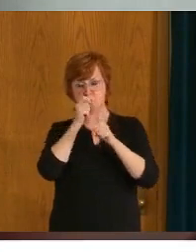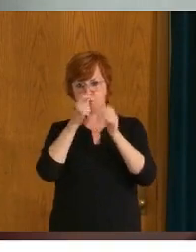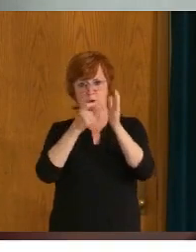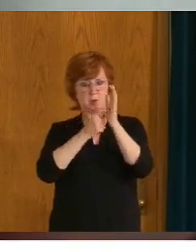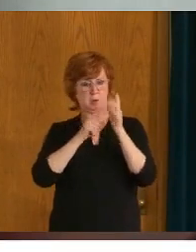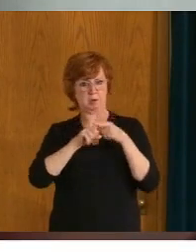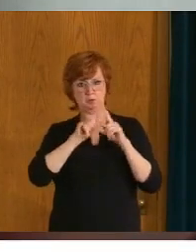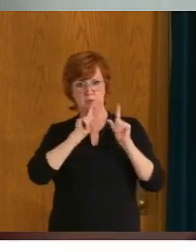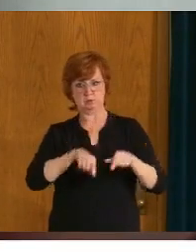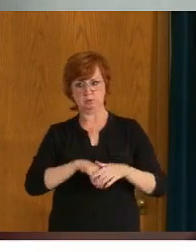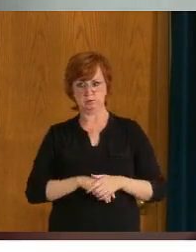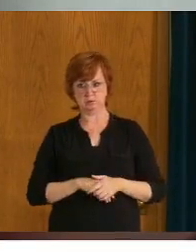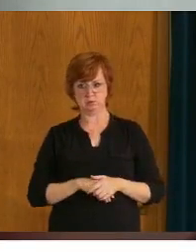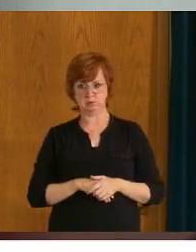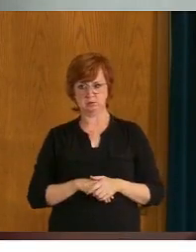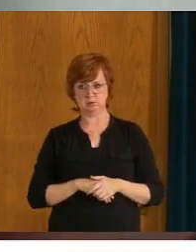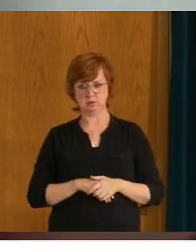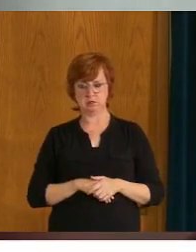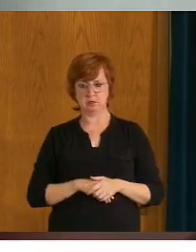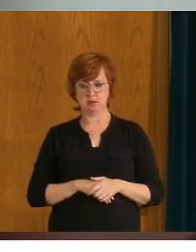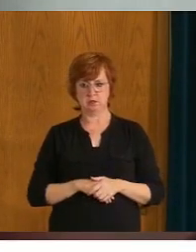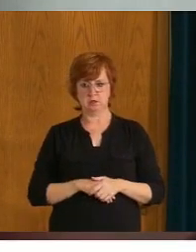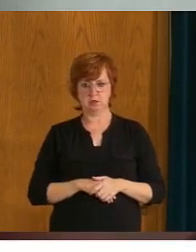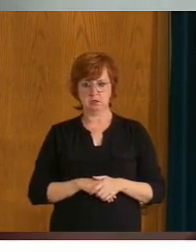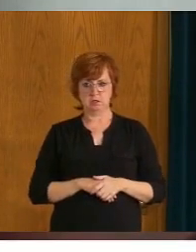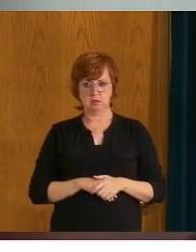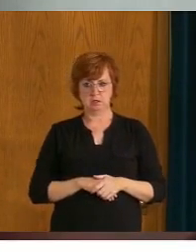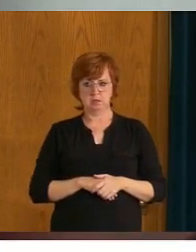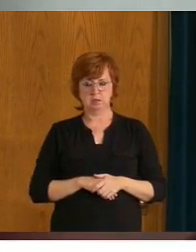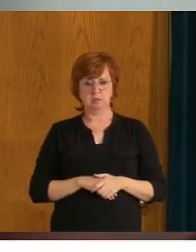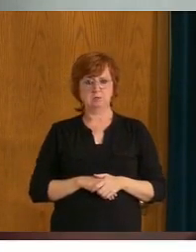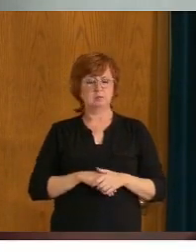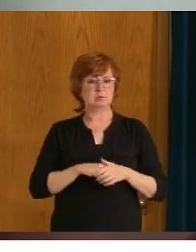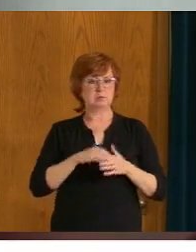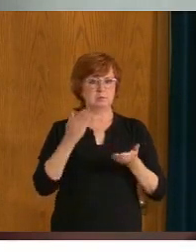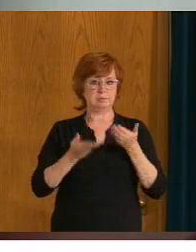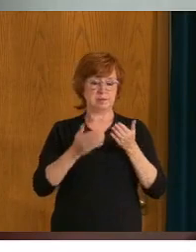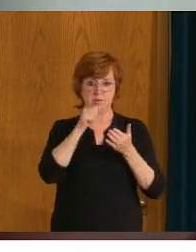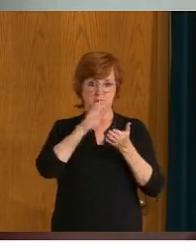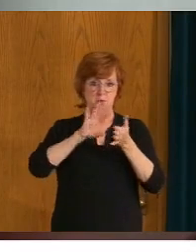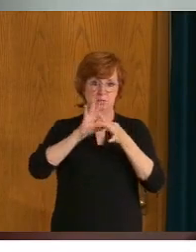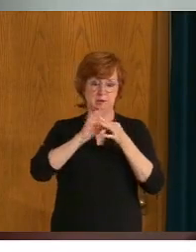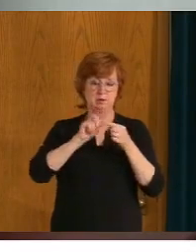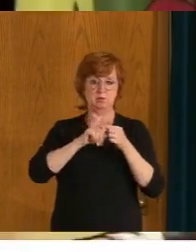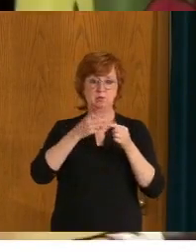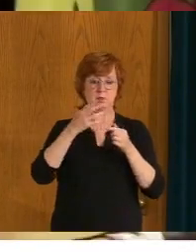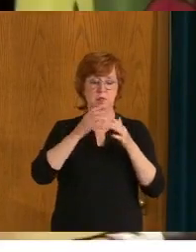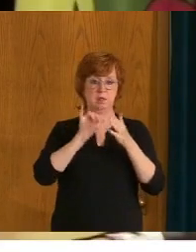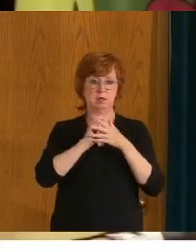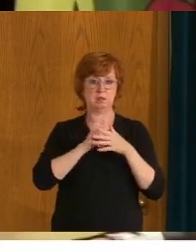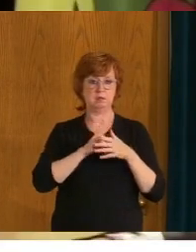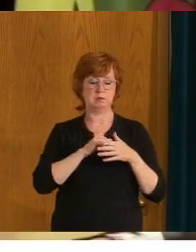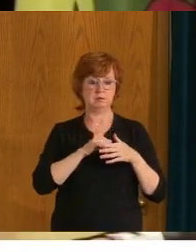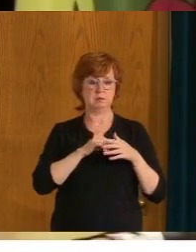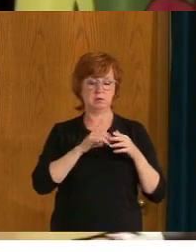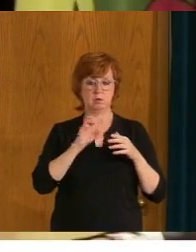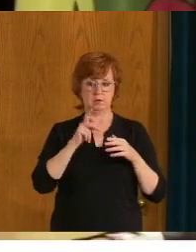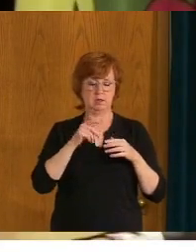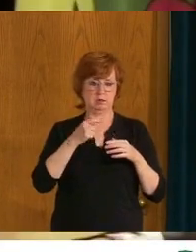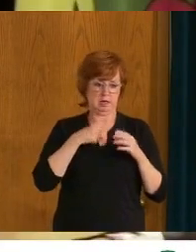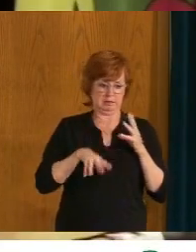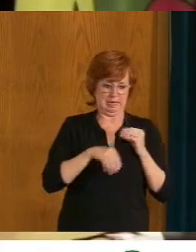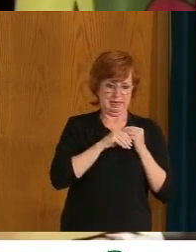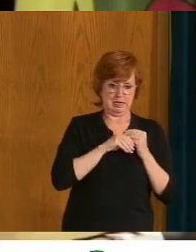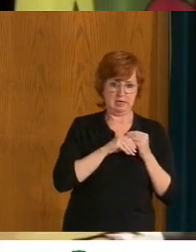other individuals to even ask for it if it's not related to the provision of health services. On this and Dr. Shahab has been saying